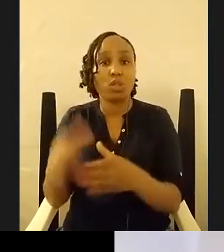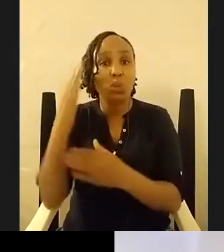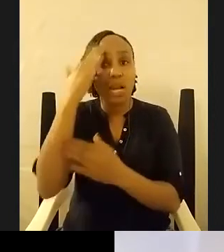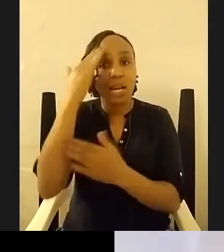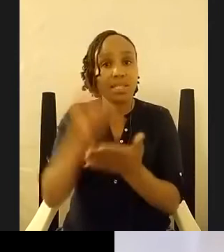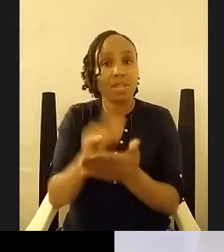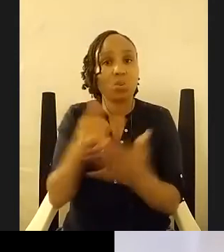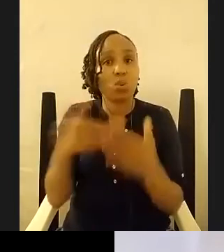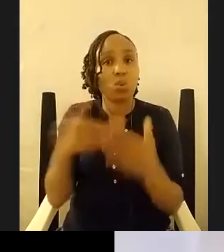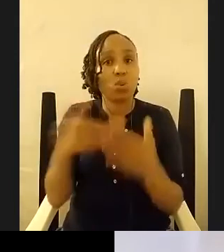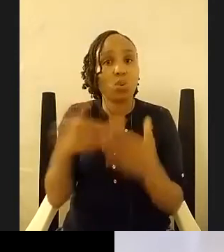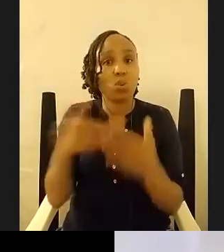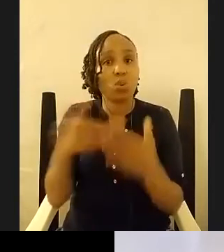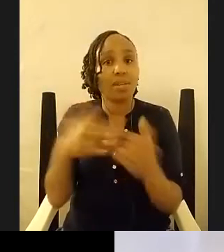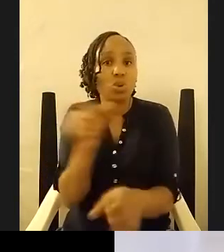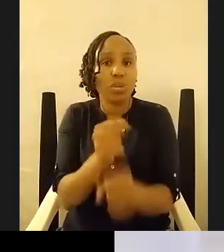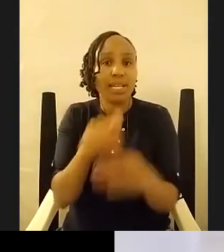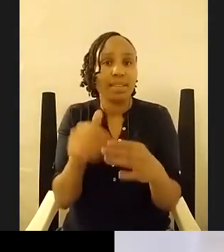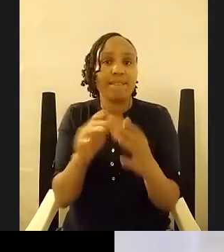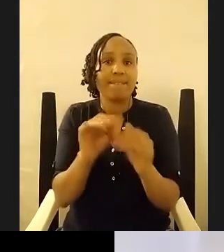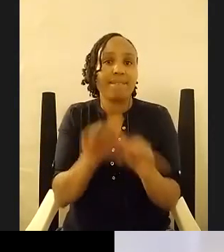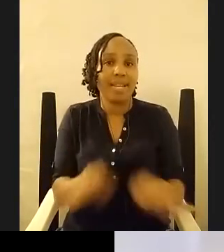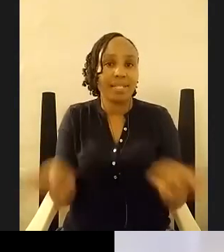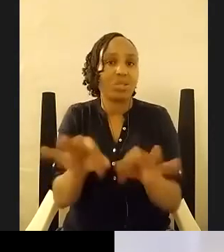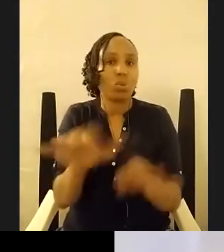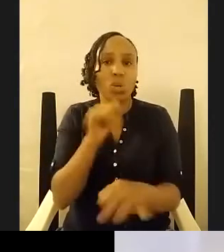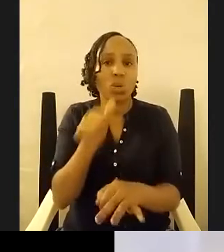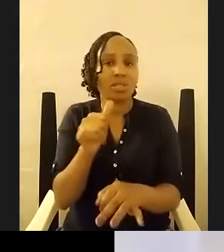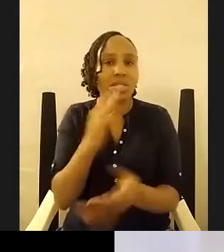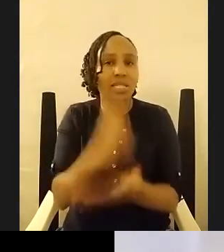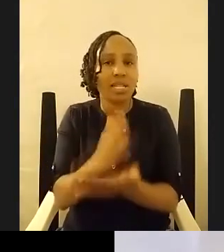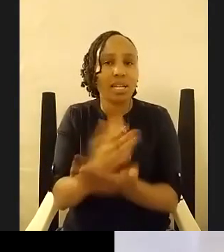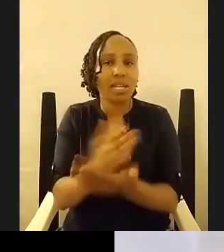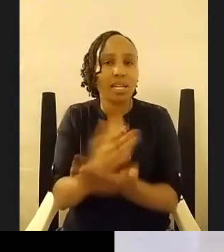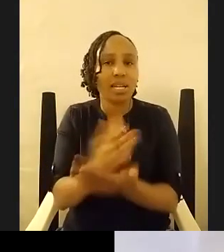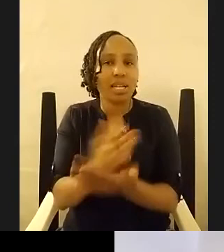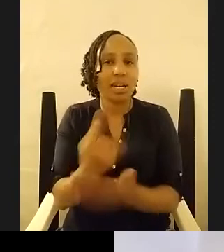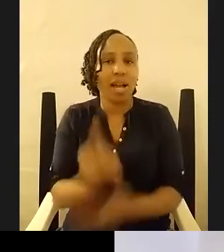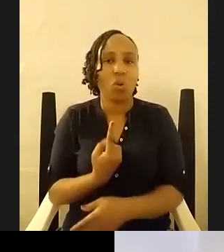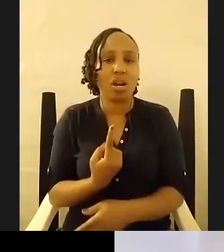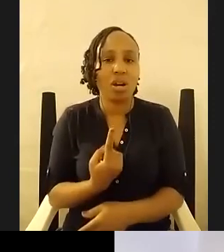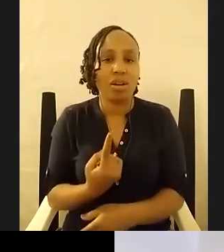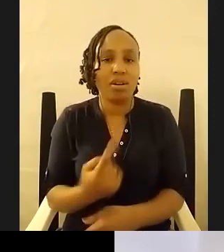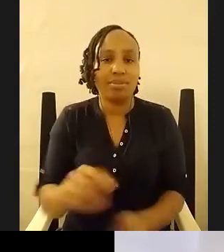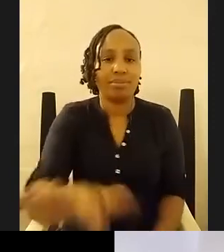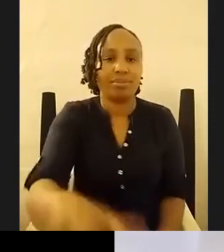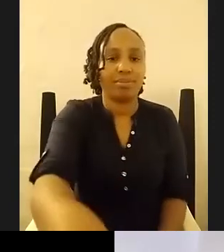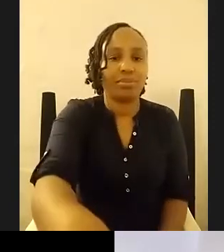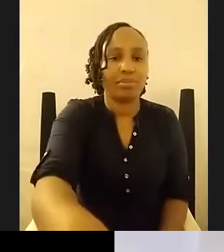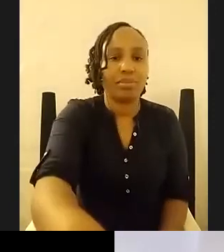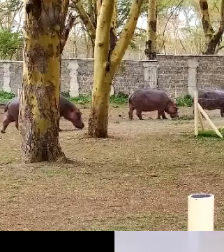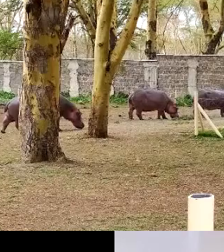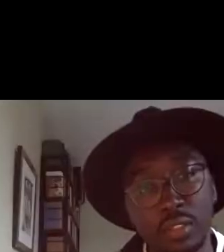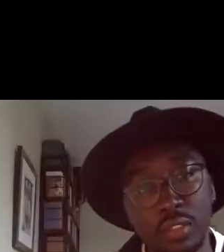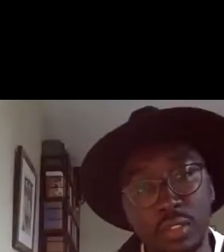literary field you're not necessarily alone and you're not always the first person there's always other people working in that community and that is